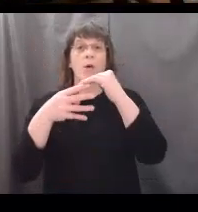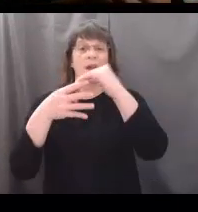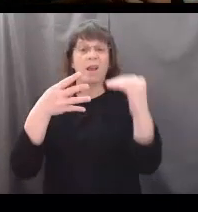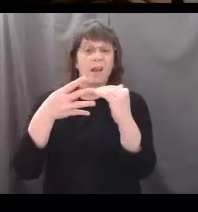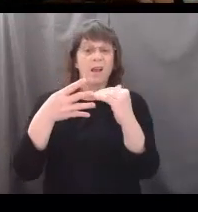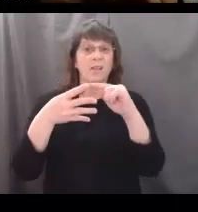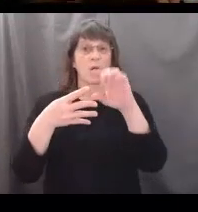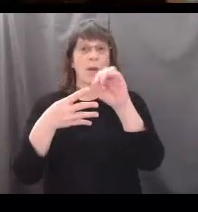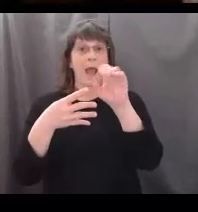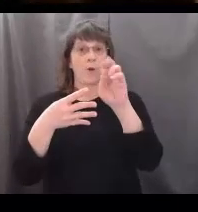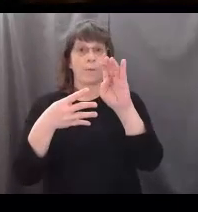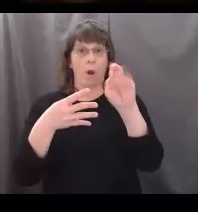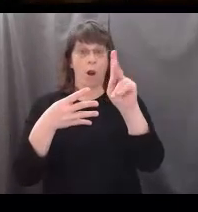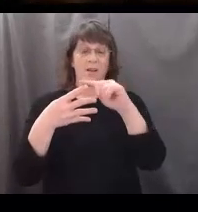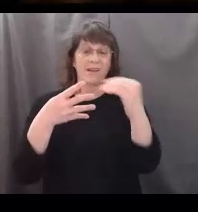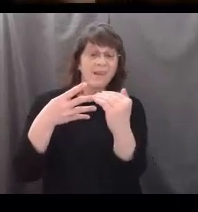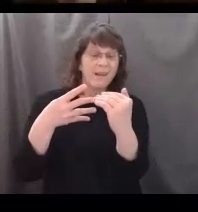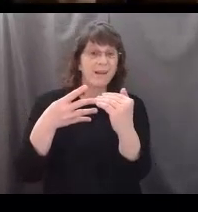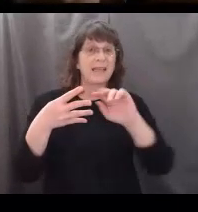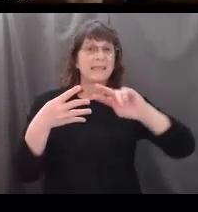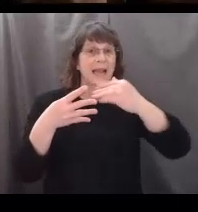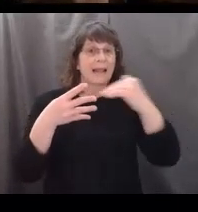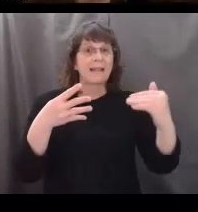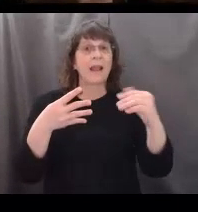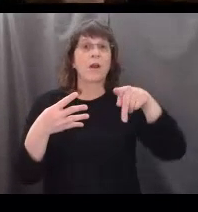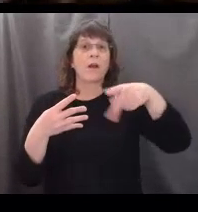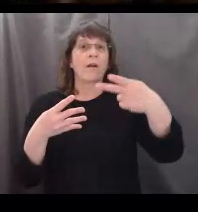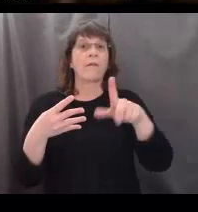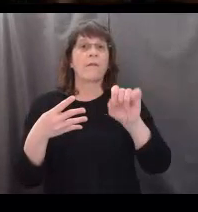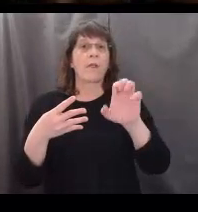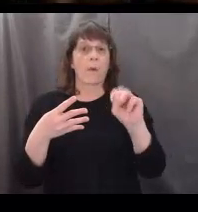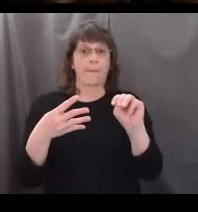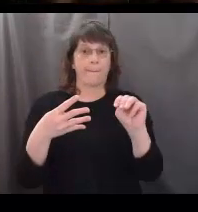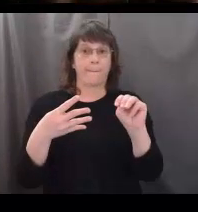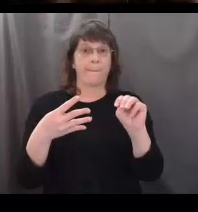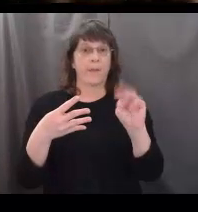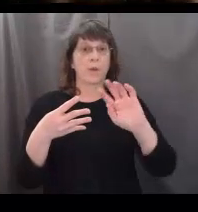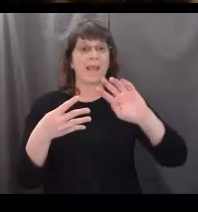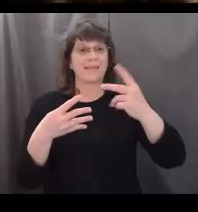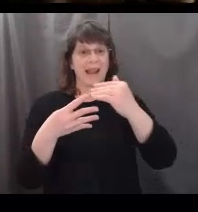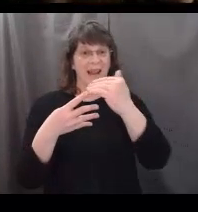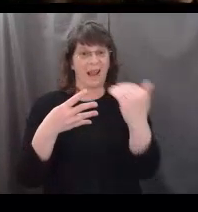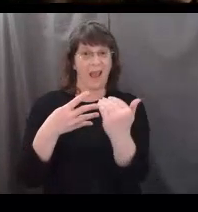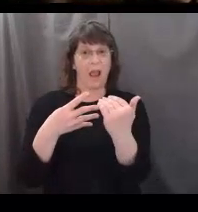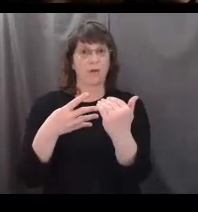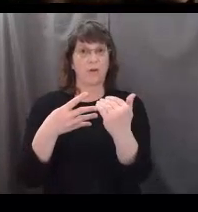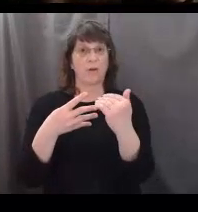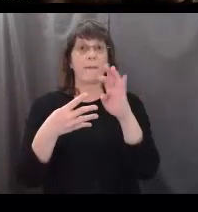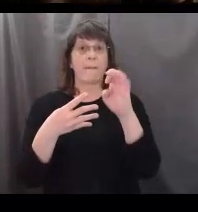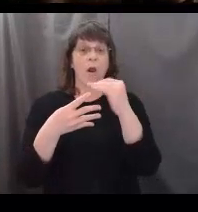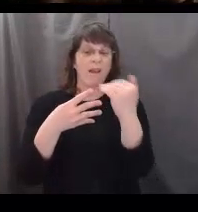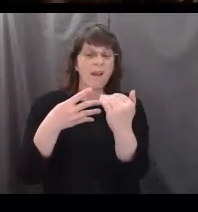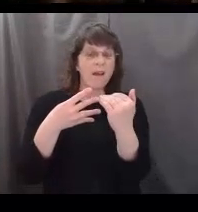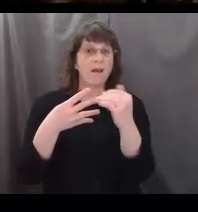tree is what does that. And that layer is called the phloem. So the second layer under the bark is the